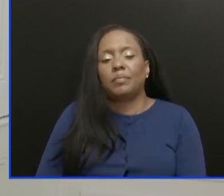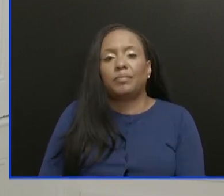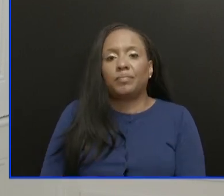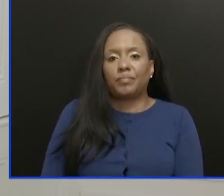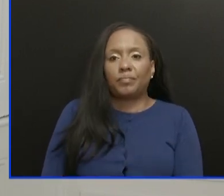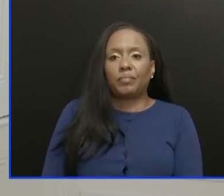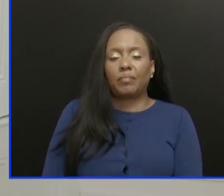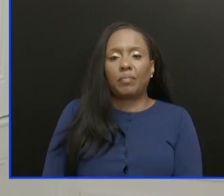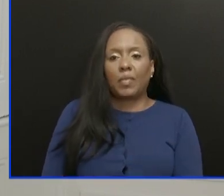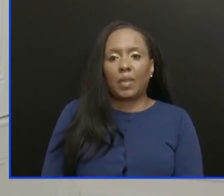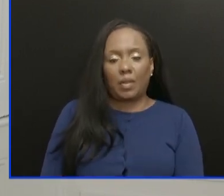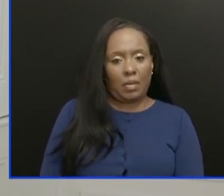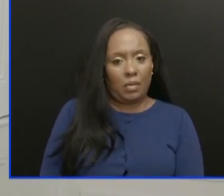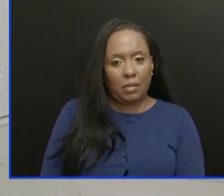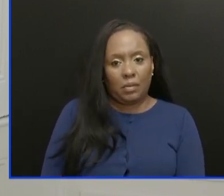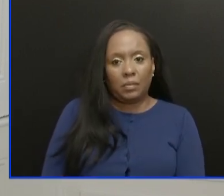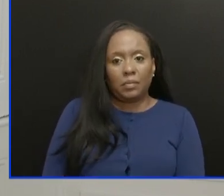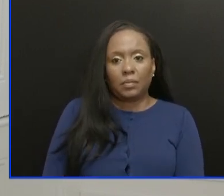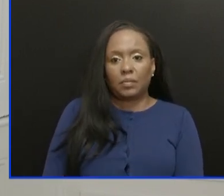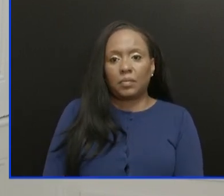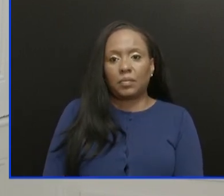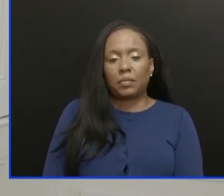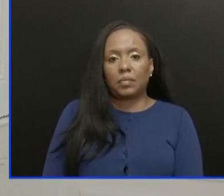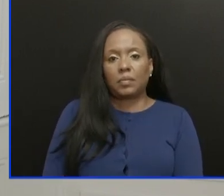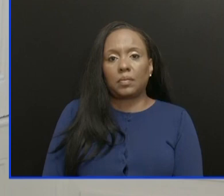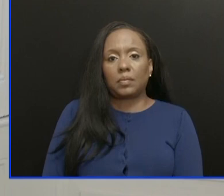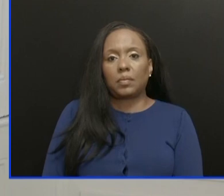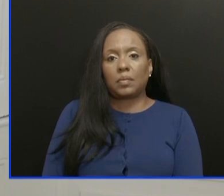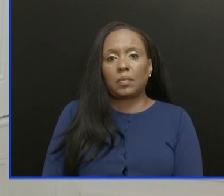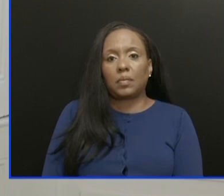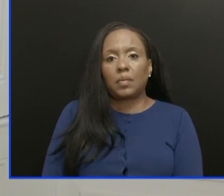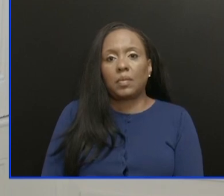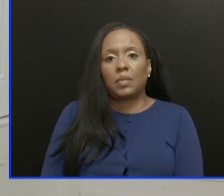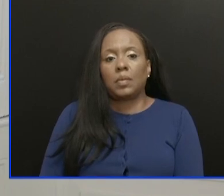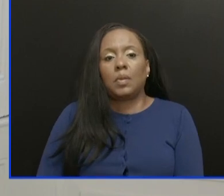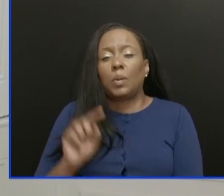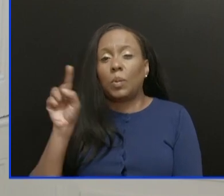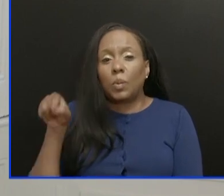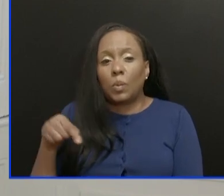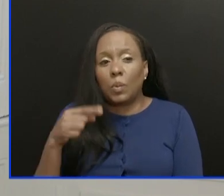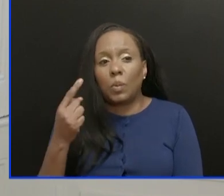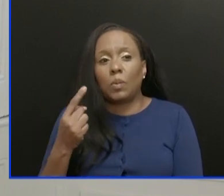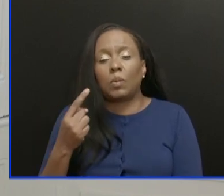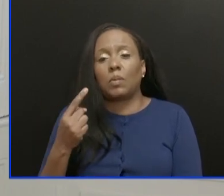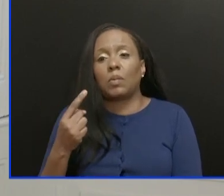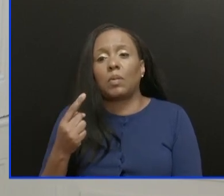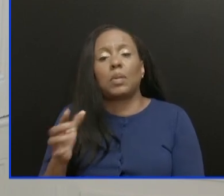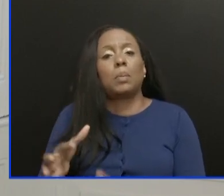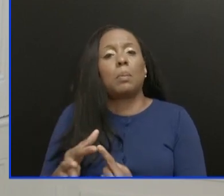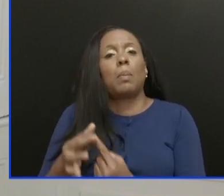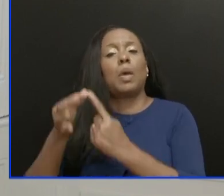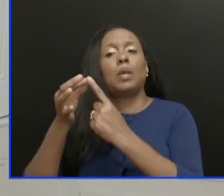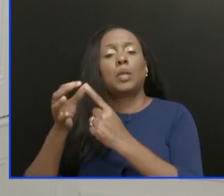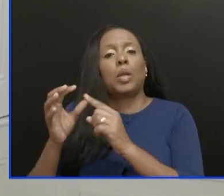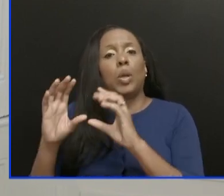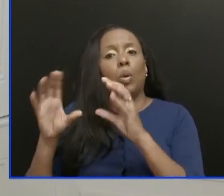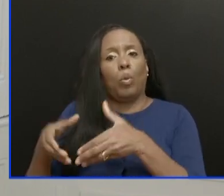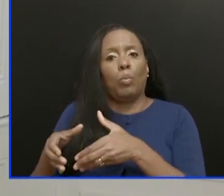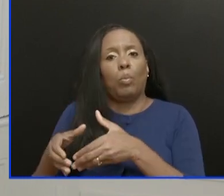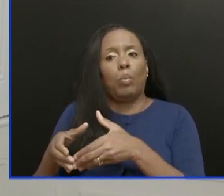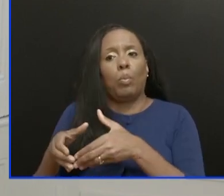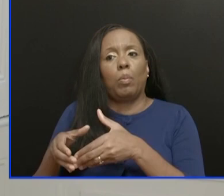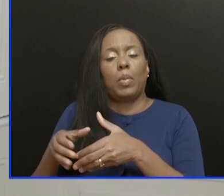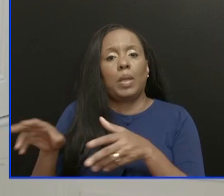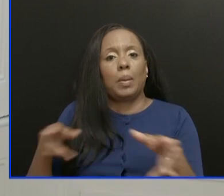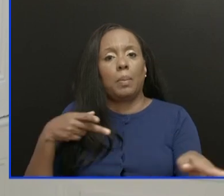only allowed a specific subset of persons in Kensington, and